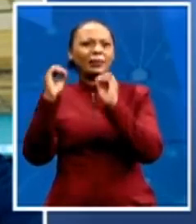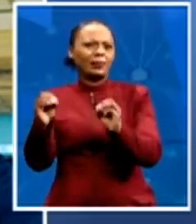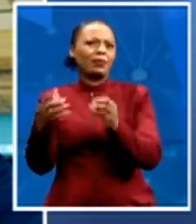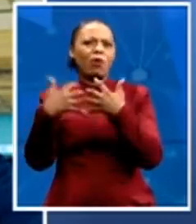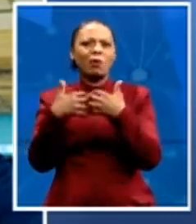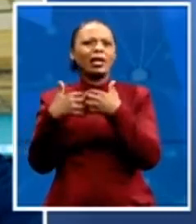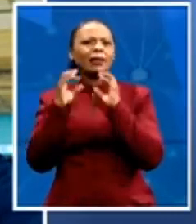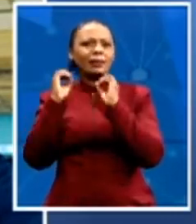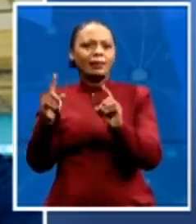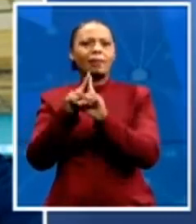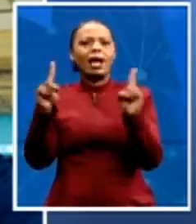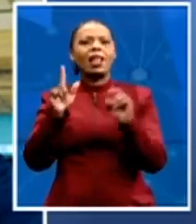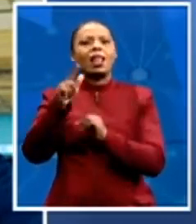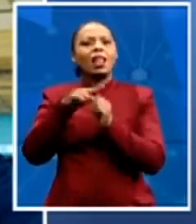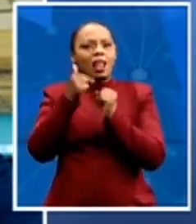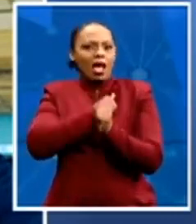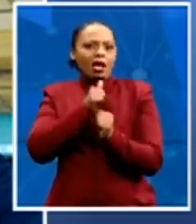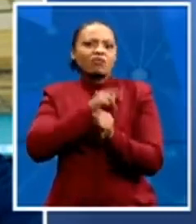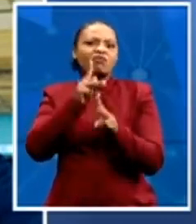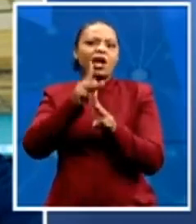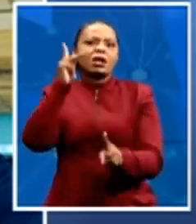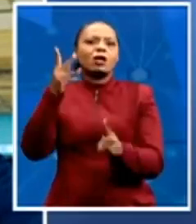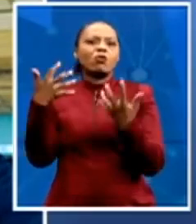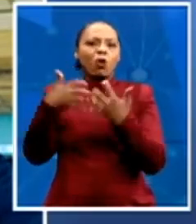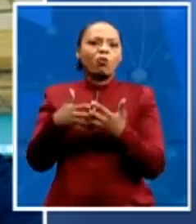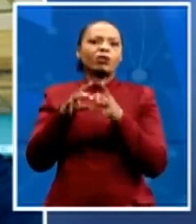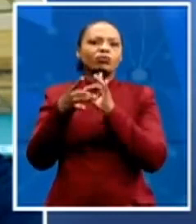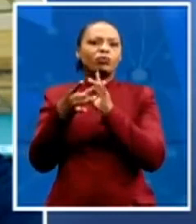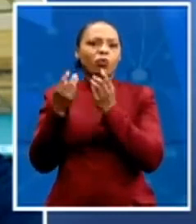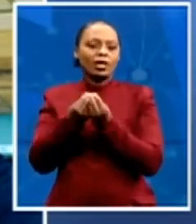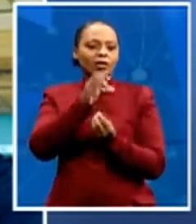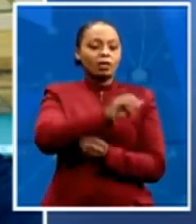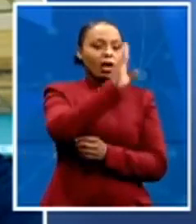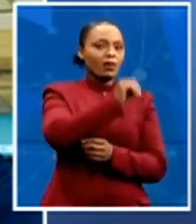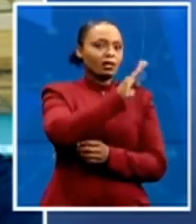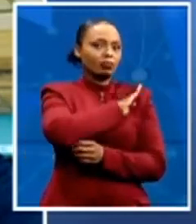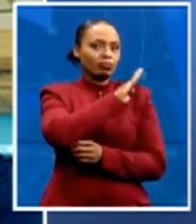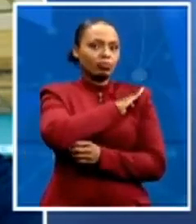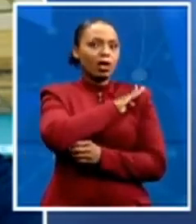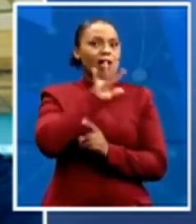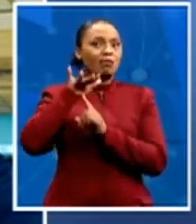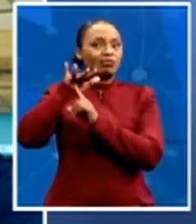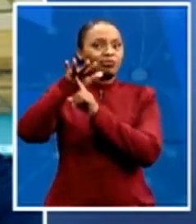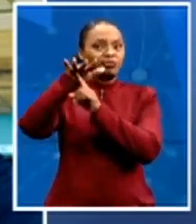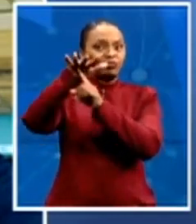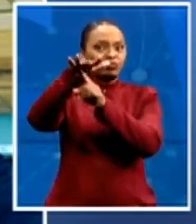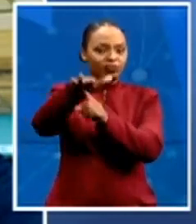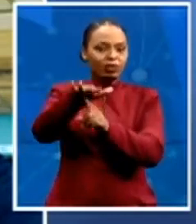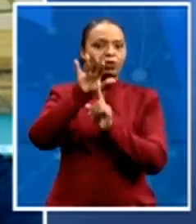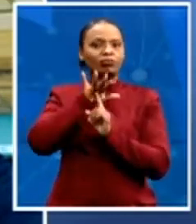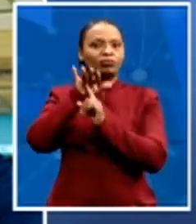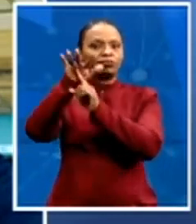the South African Defense Force planes came, and the bodies were repatriated